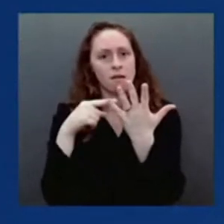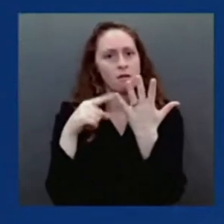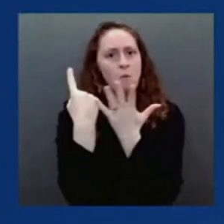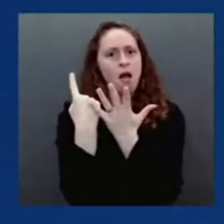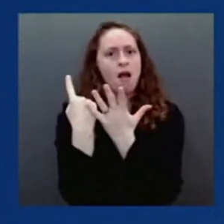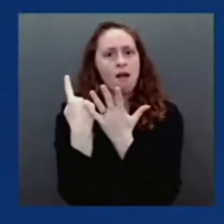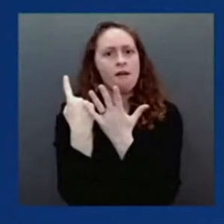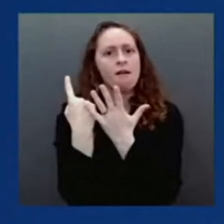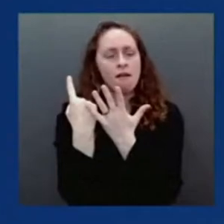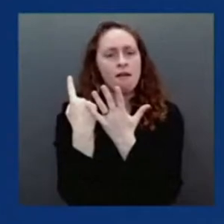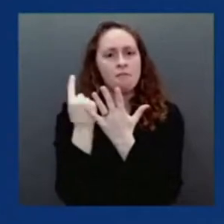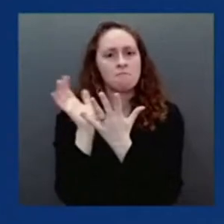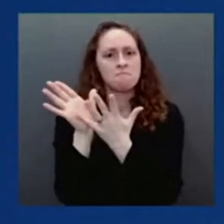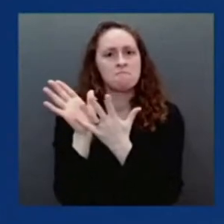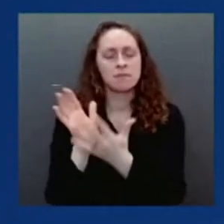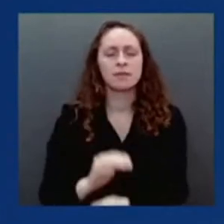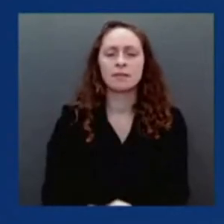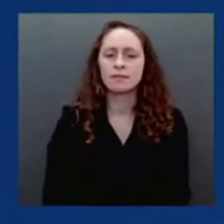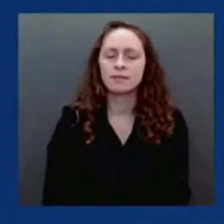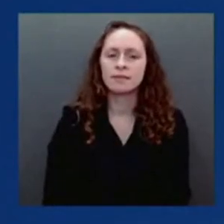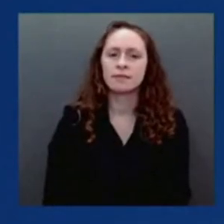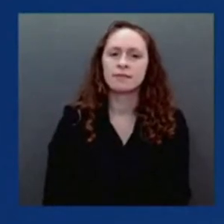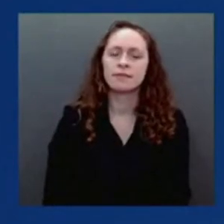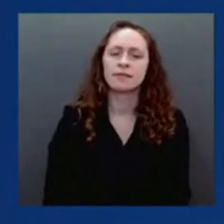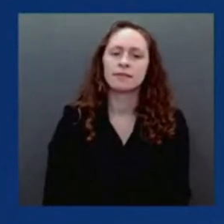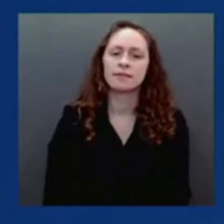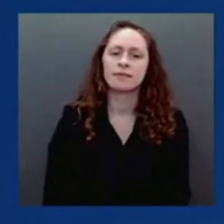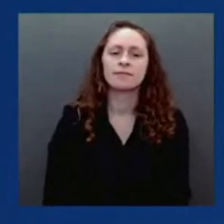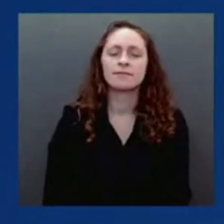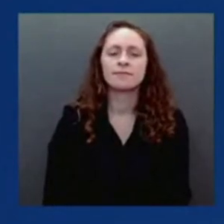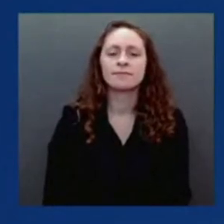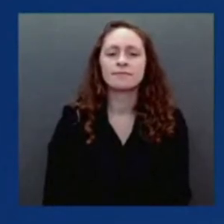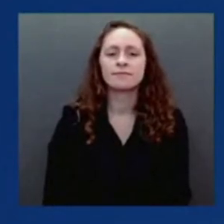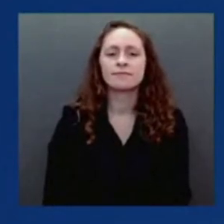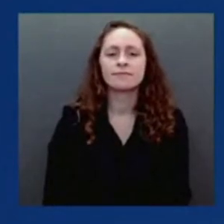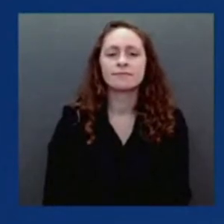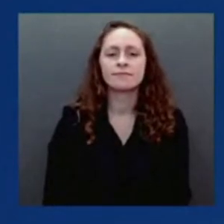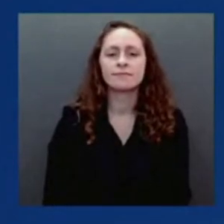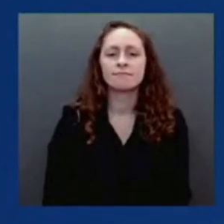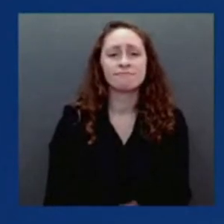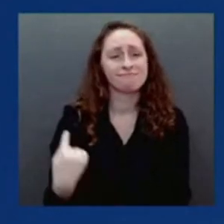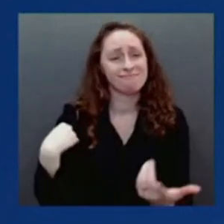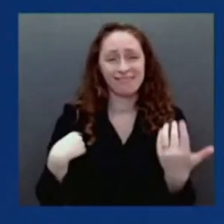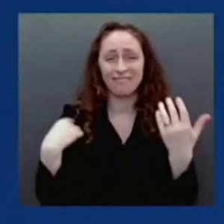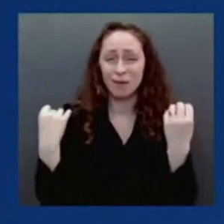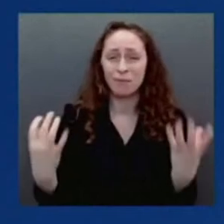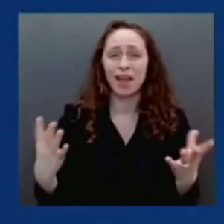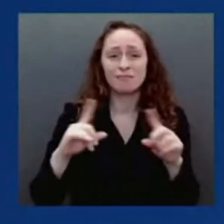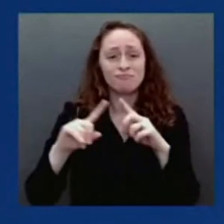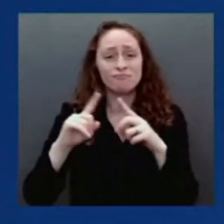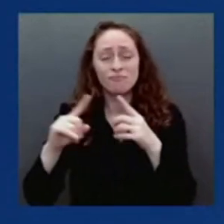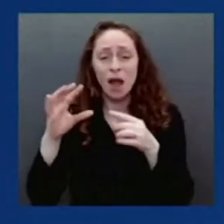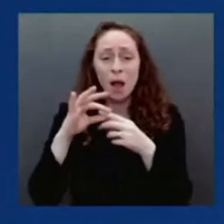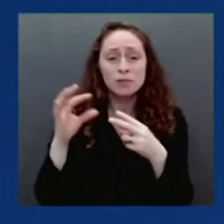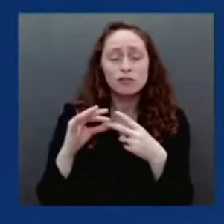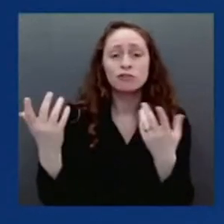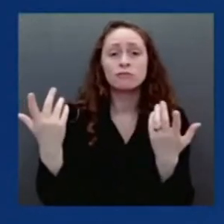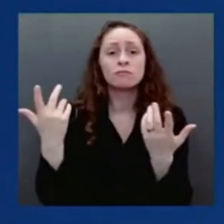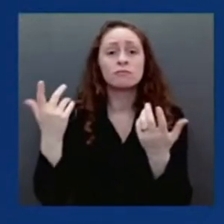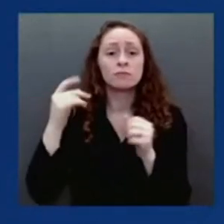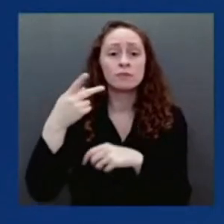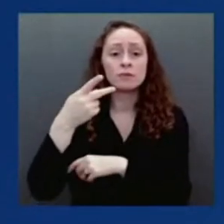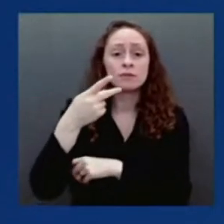between the Pfizer pill, the Merck pill, GSK's monoclonal antibody, which is effective against